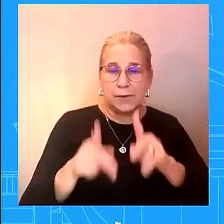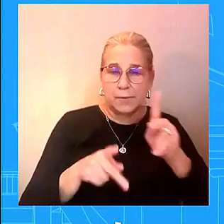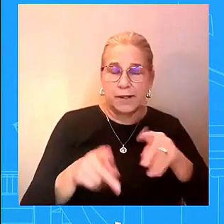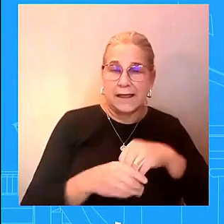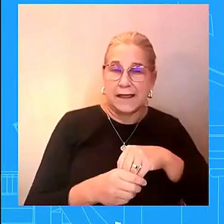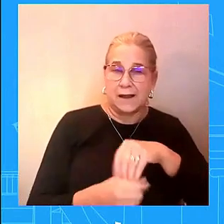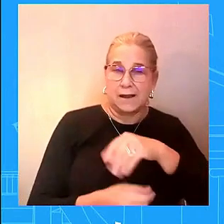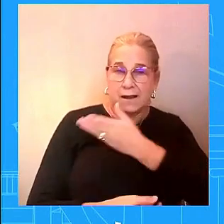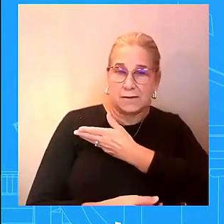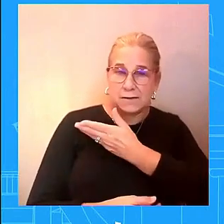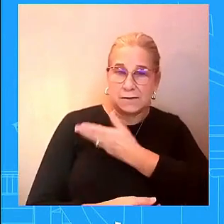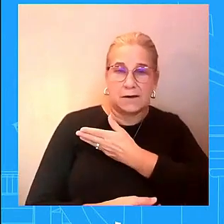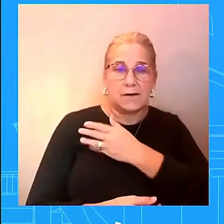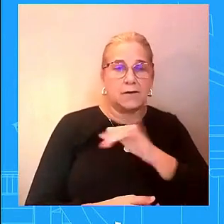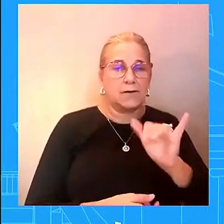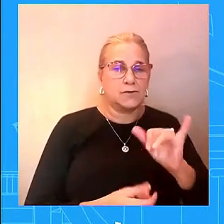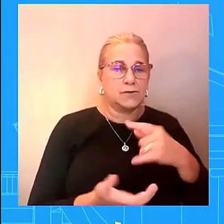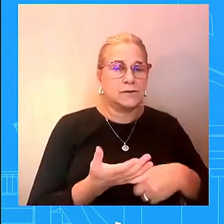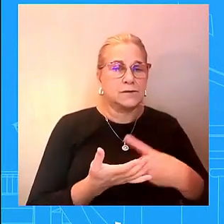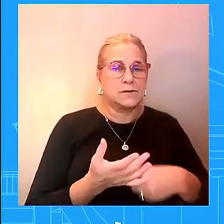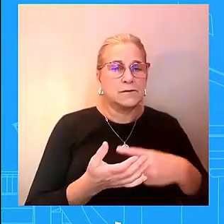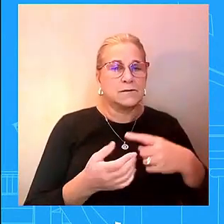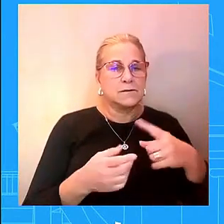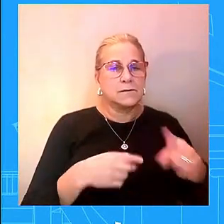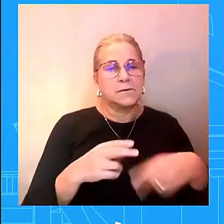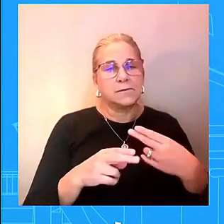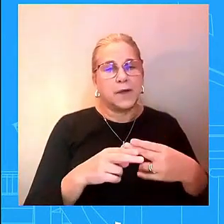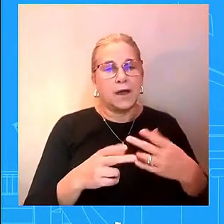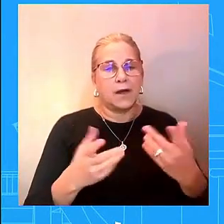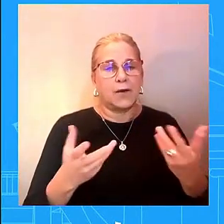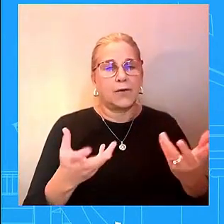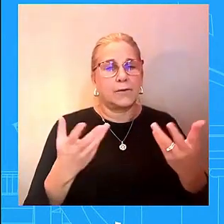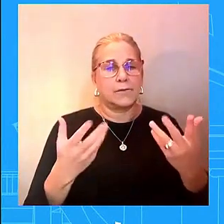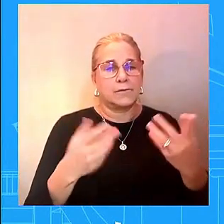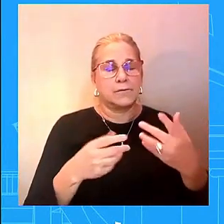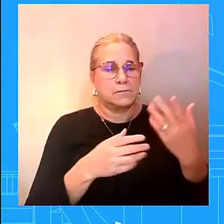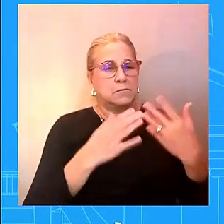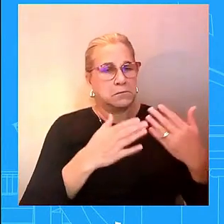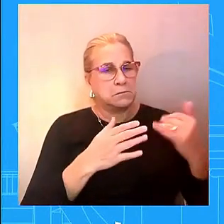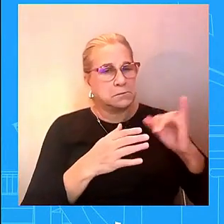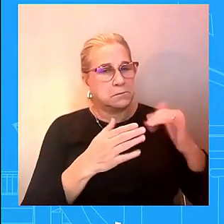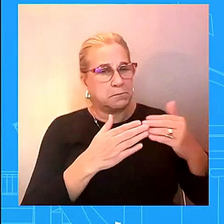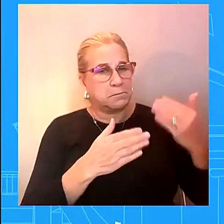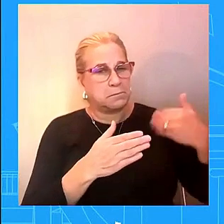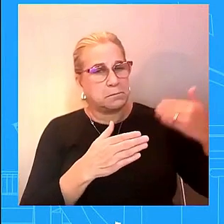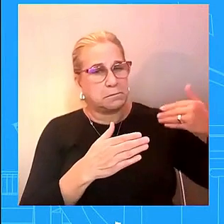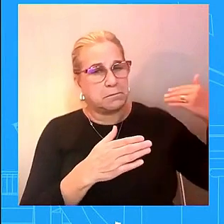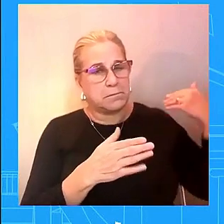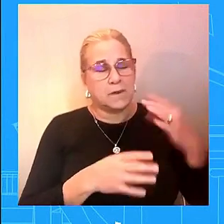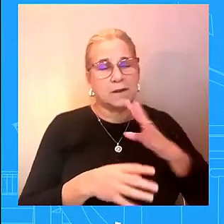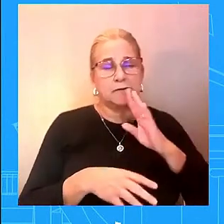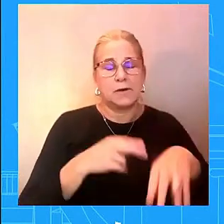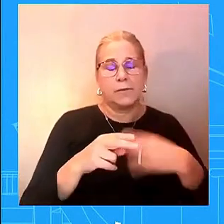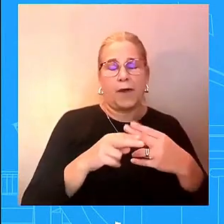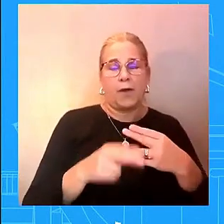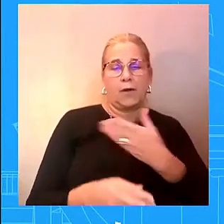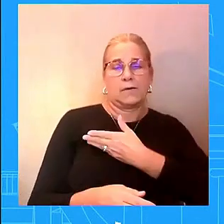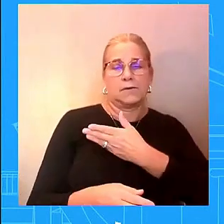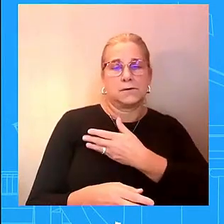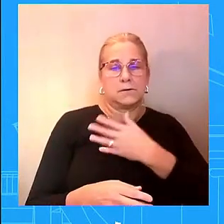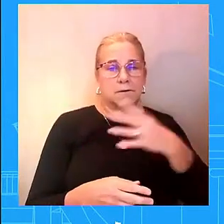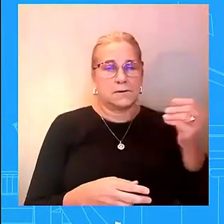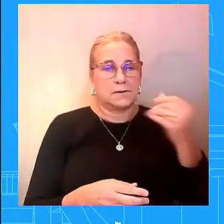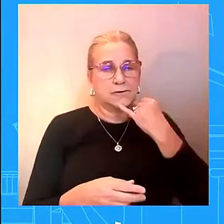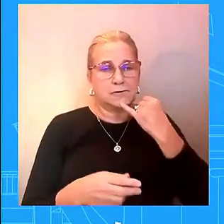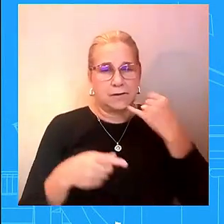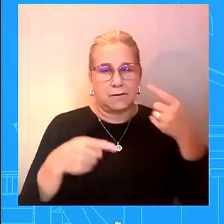months now uh about the diplomatic resolution to the conflict uh between israel and hezbollah and so we're going to reaffirm what